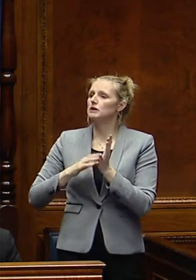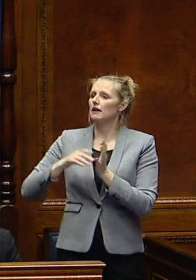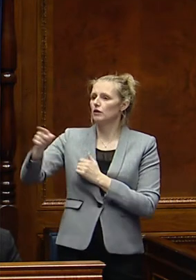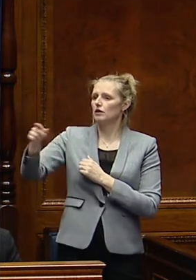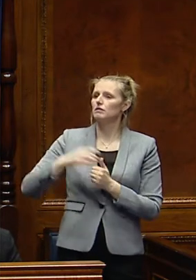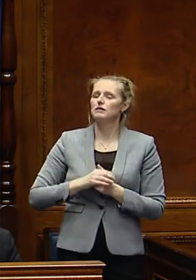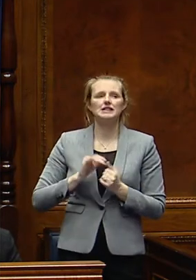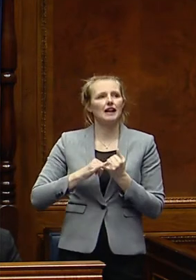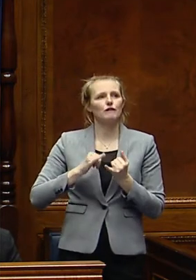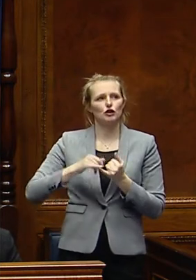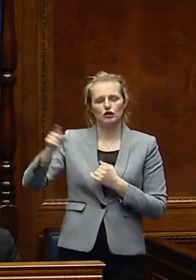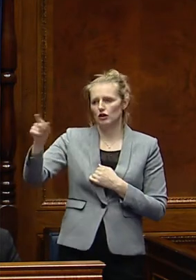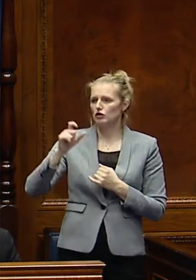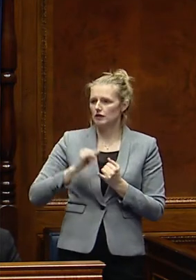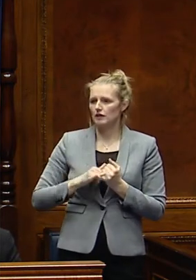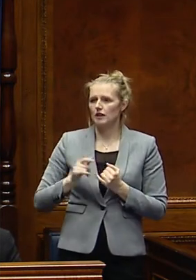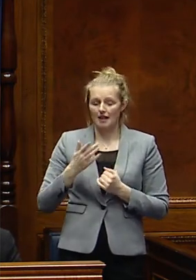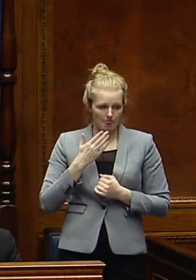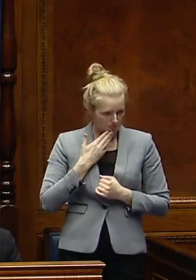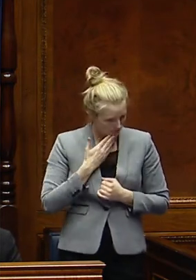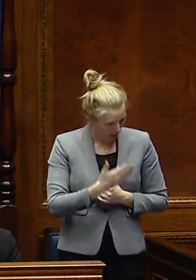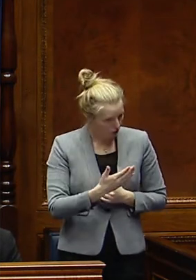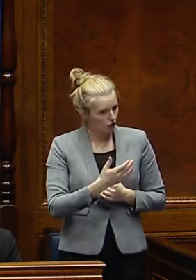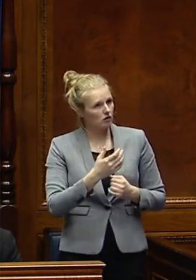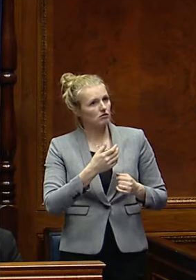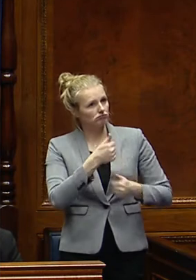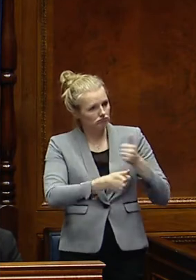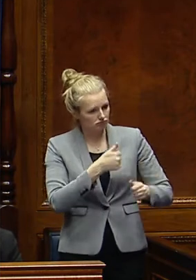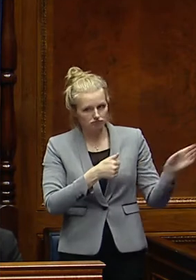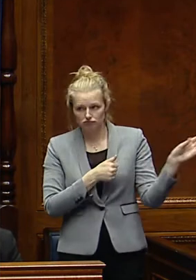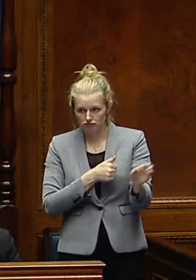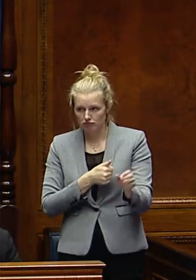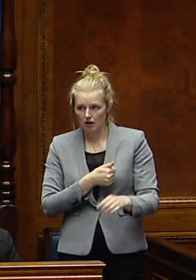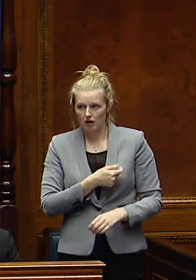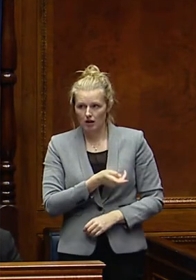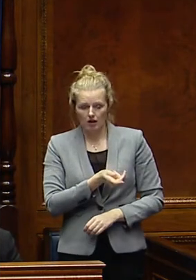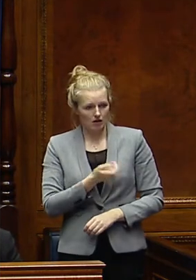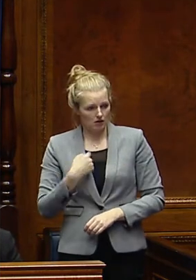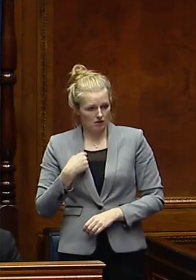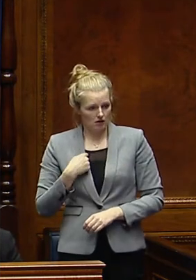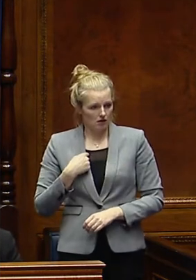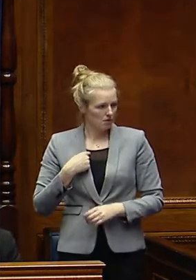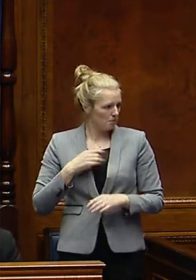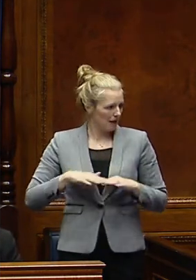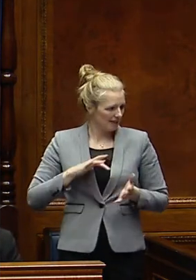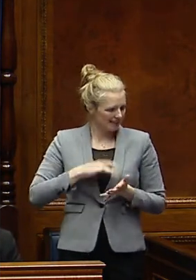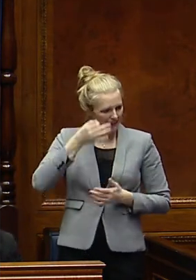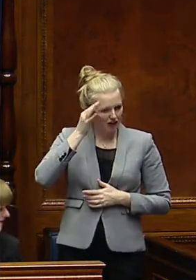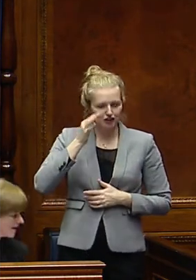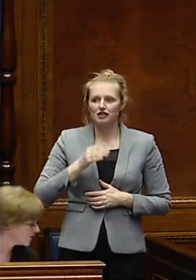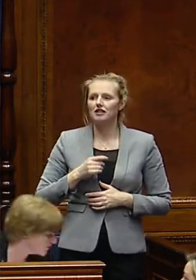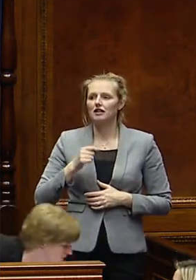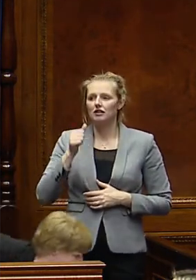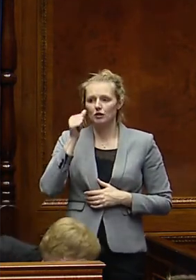Thank you and welcome Minister to her place. I wish her well. She and I both served in Belfast City Council and she knows the experience there